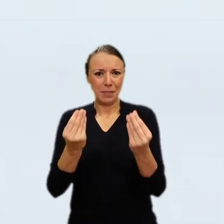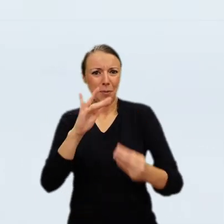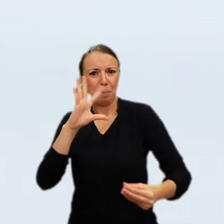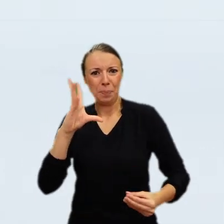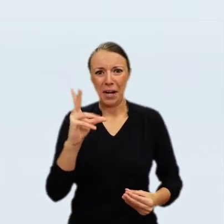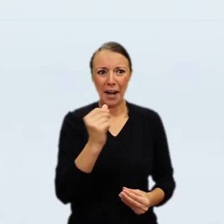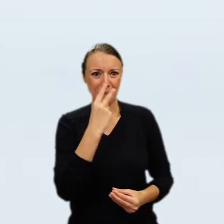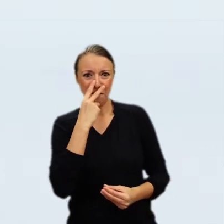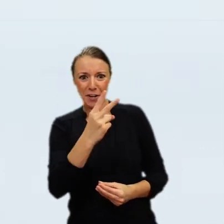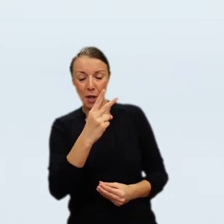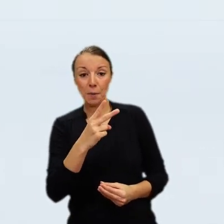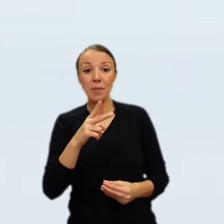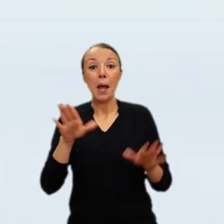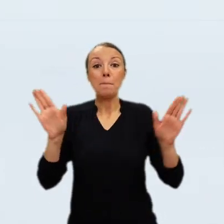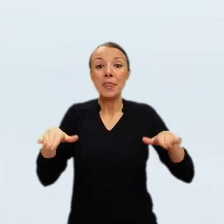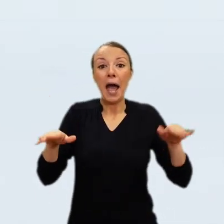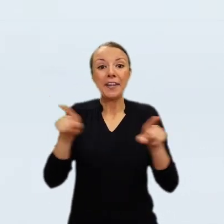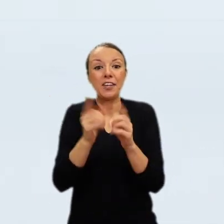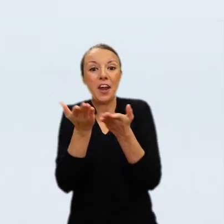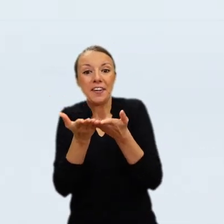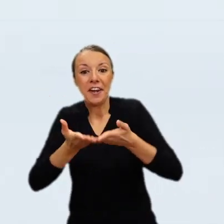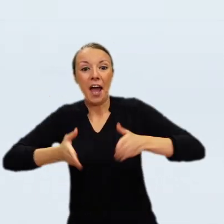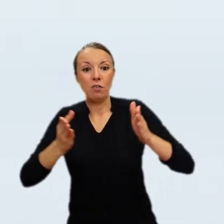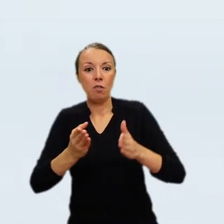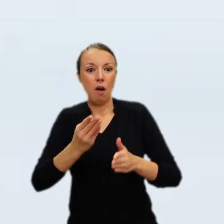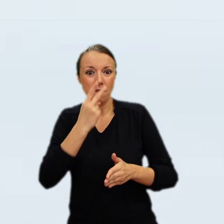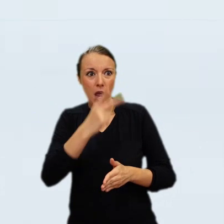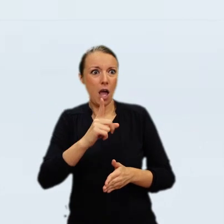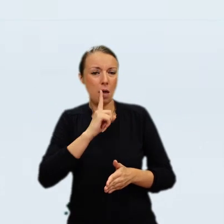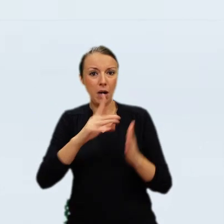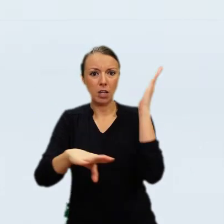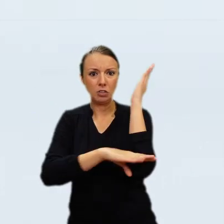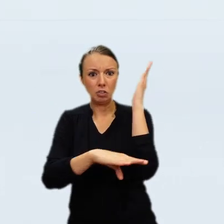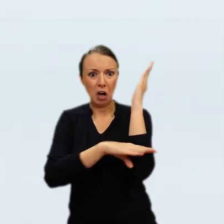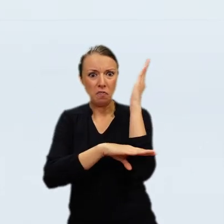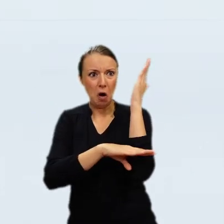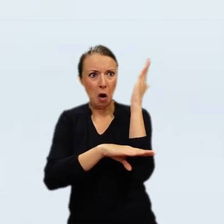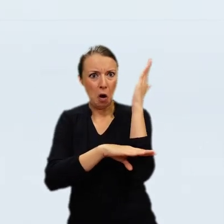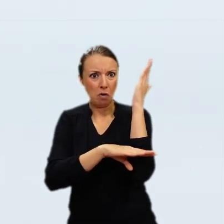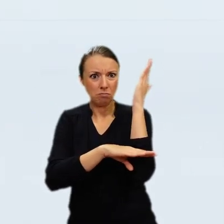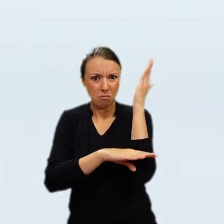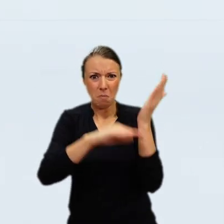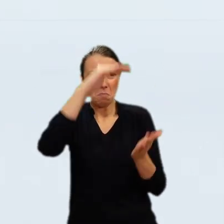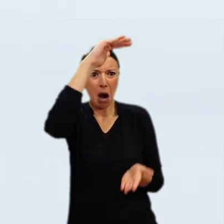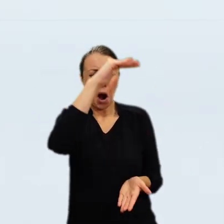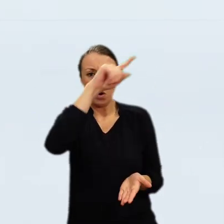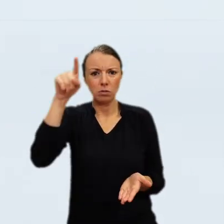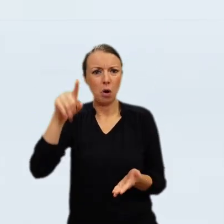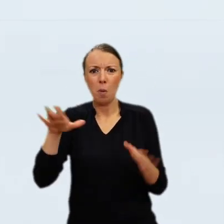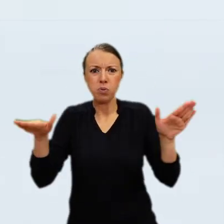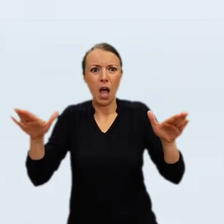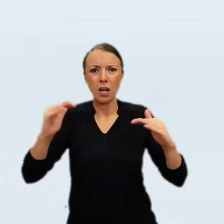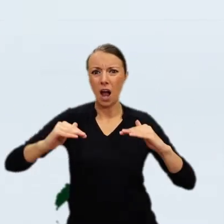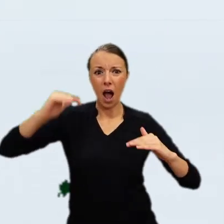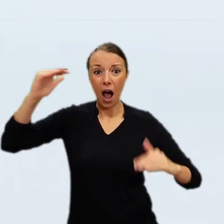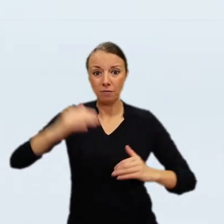and only a group of Polish historians led by Zygmunt Batowski criticized the sale openly. But on the 26th of April 1910,